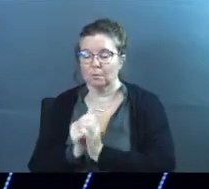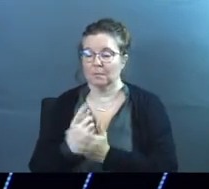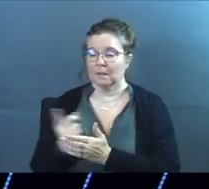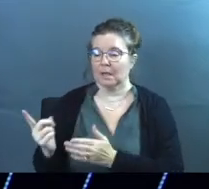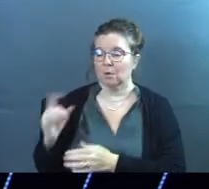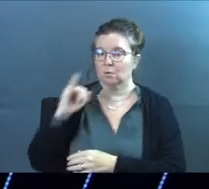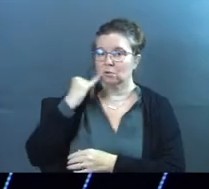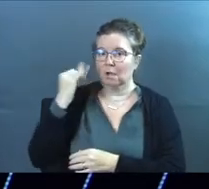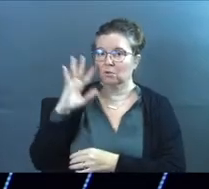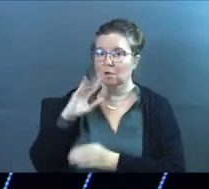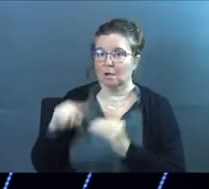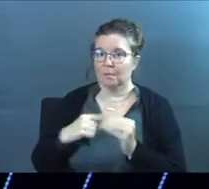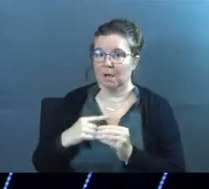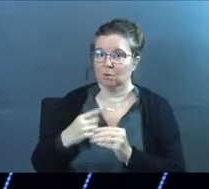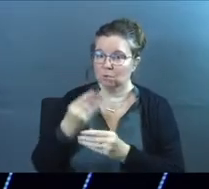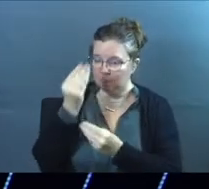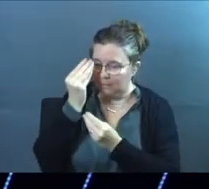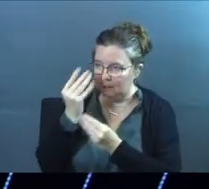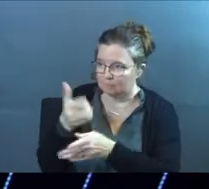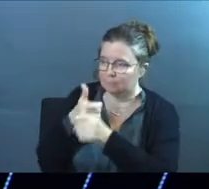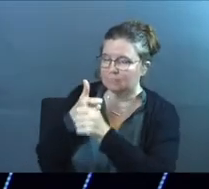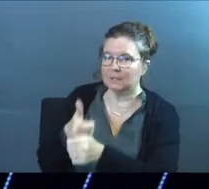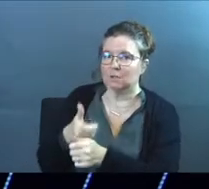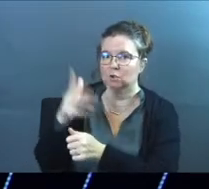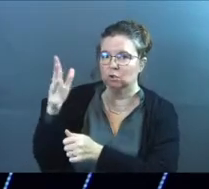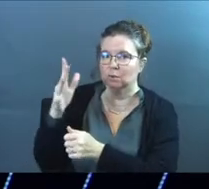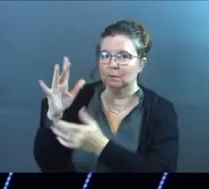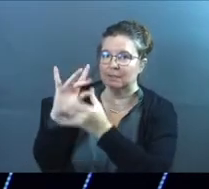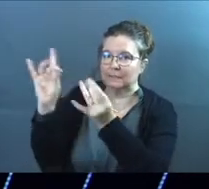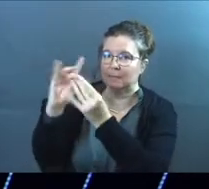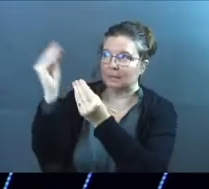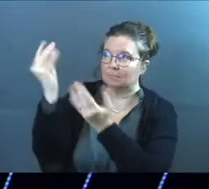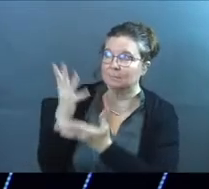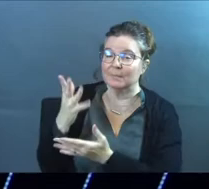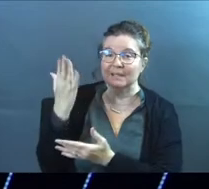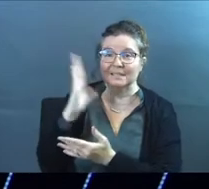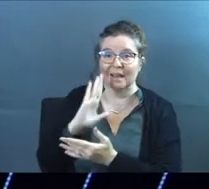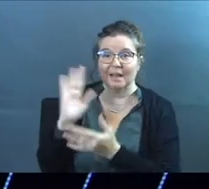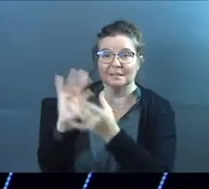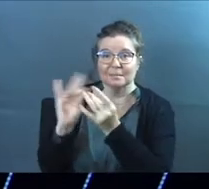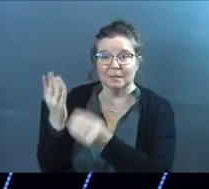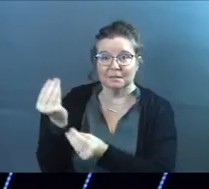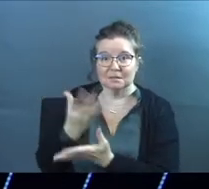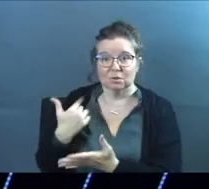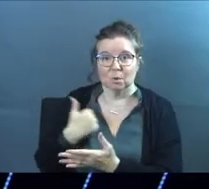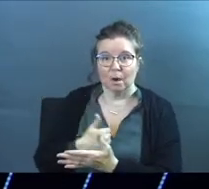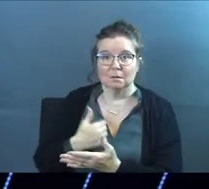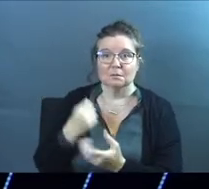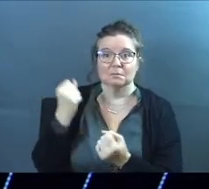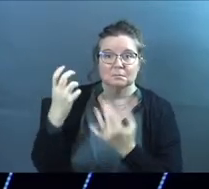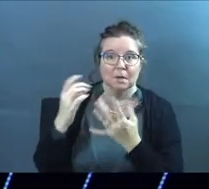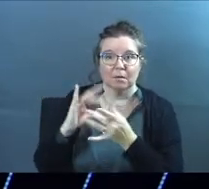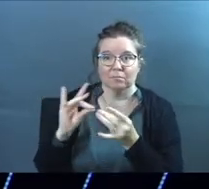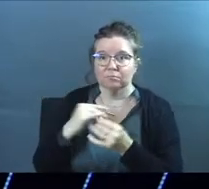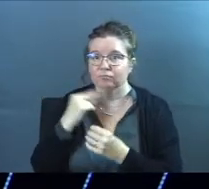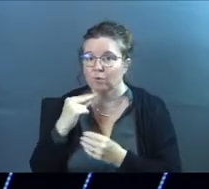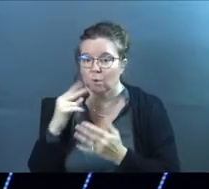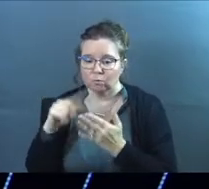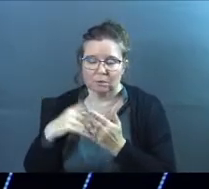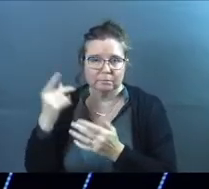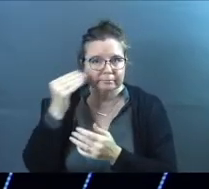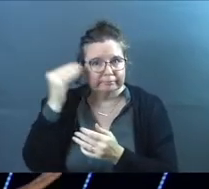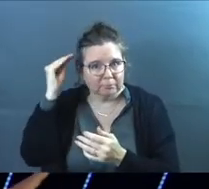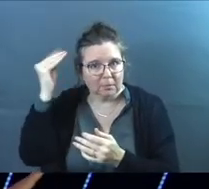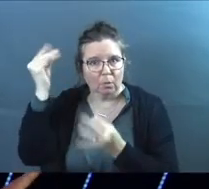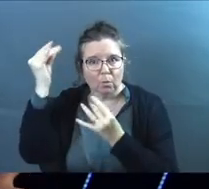week, Josh talked about our calling to be obedient to the Father's voice because God speaks to us, and He calls us and commands us to do these things, and we are called to